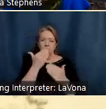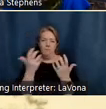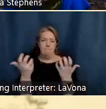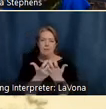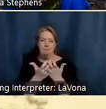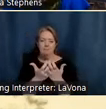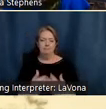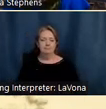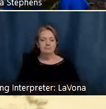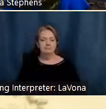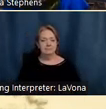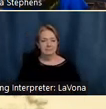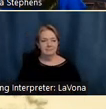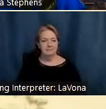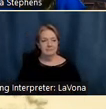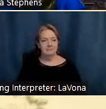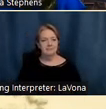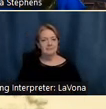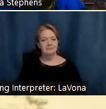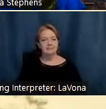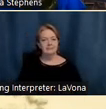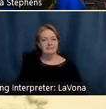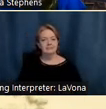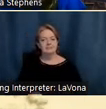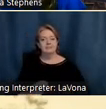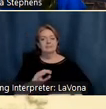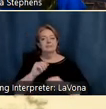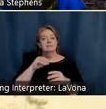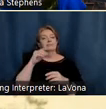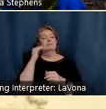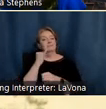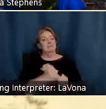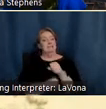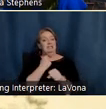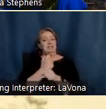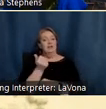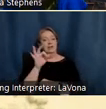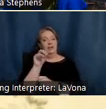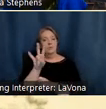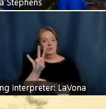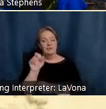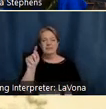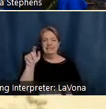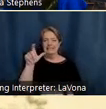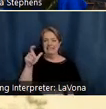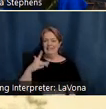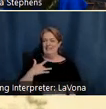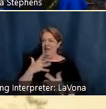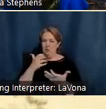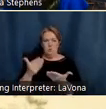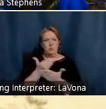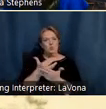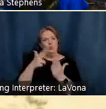In the spring of 1907, Steele decided he needed a new painting sanctuary. He had seen pictures